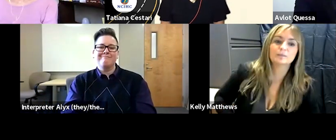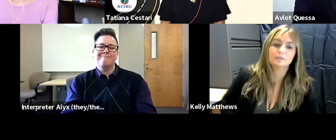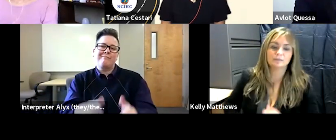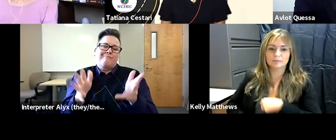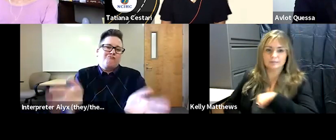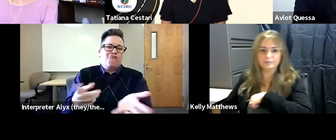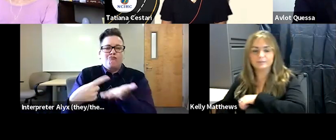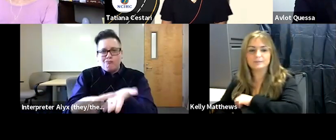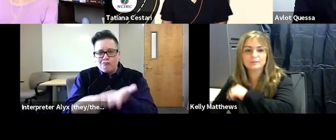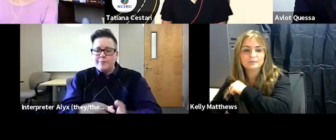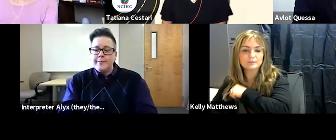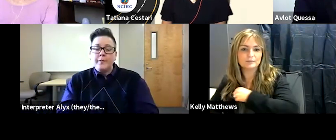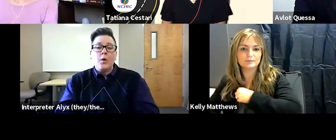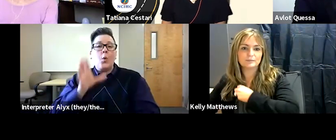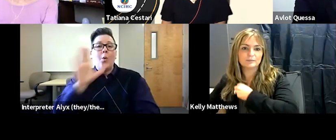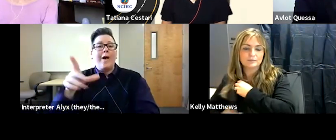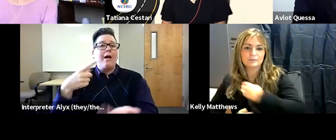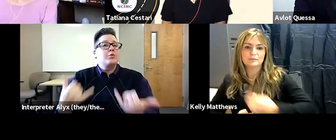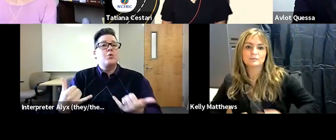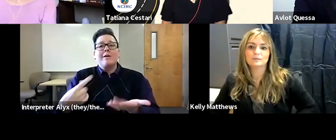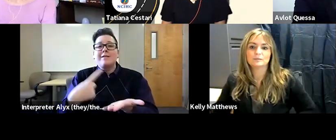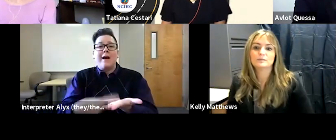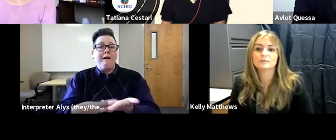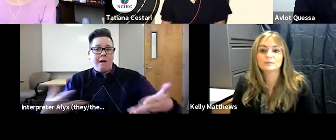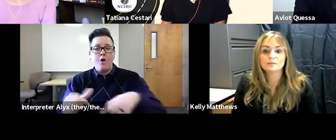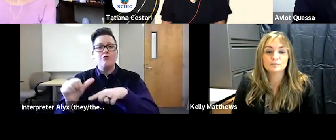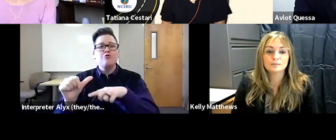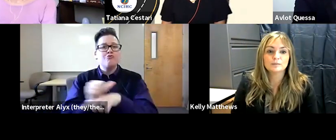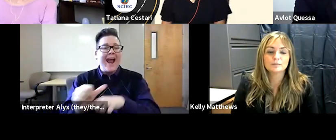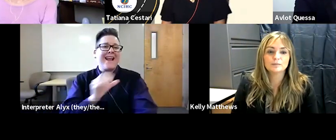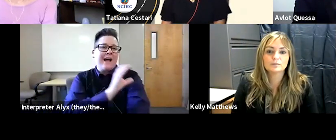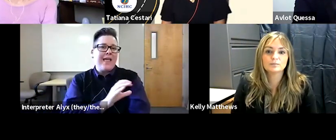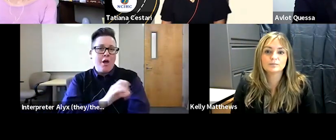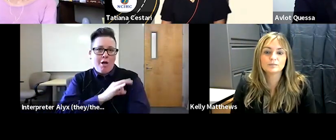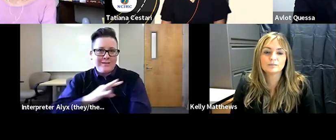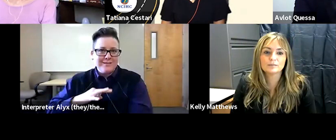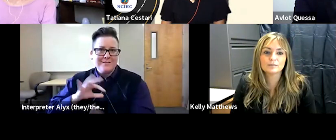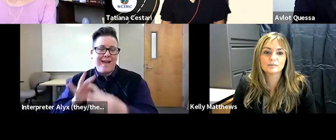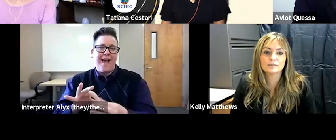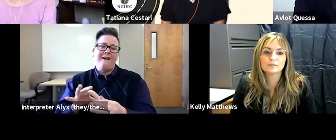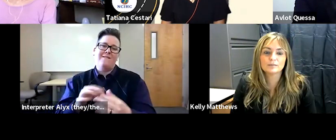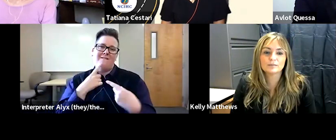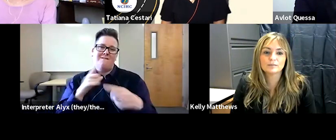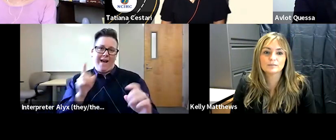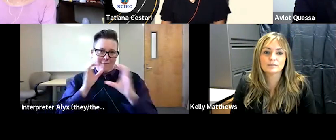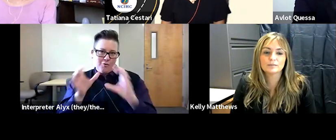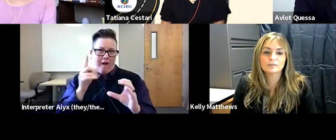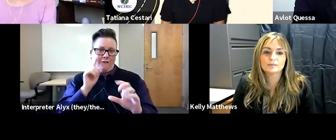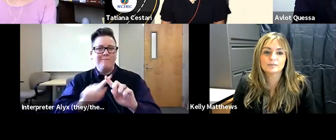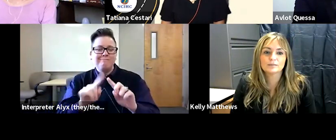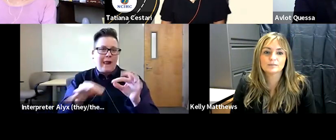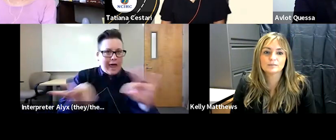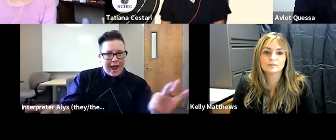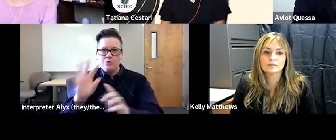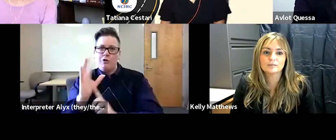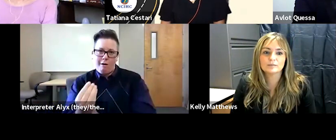we are going to be talking today about training clinical staff in communicating effectively across languages and cultures